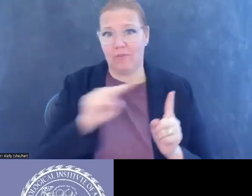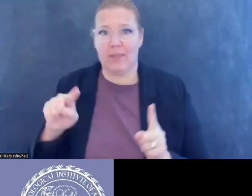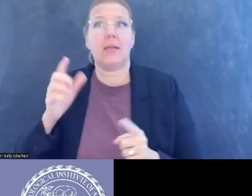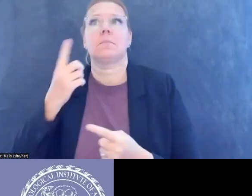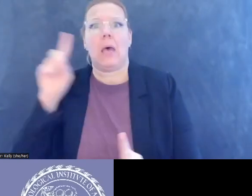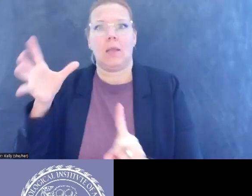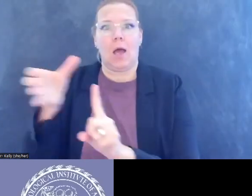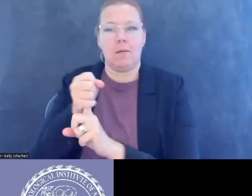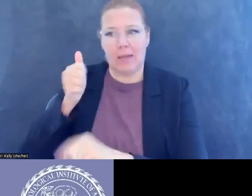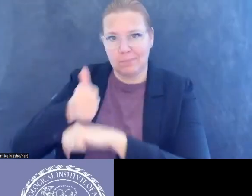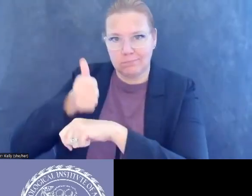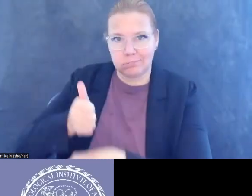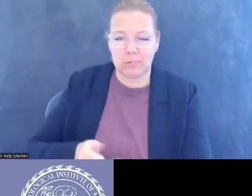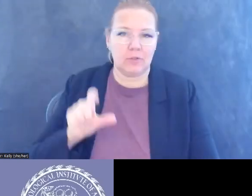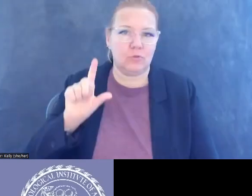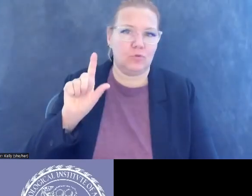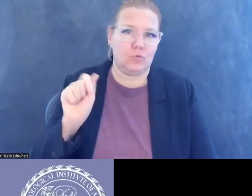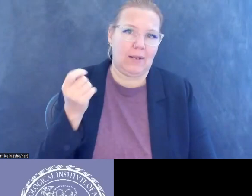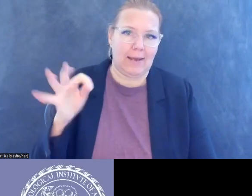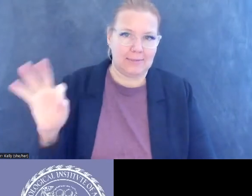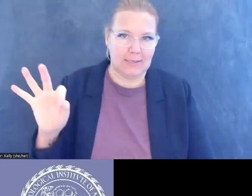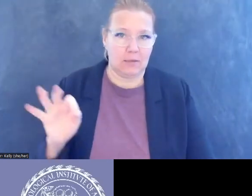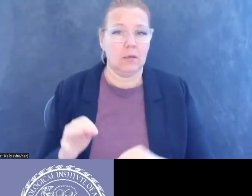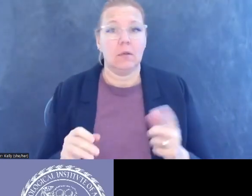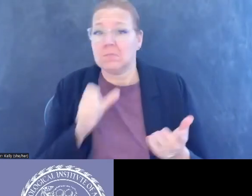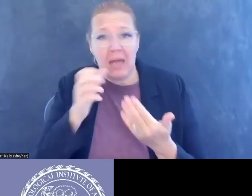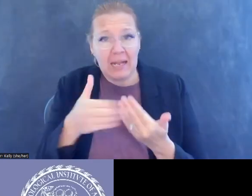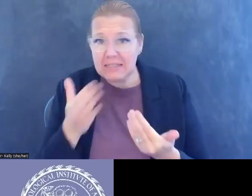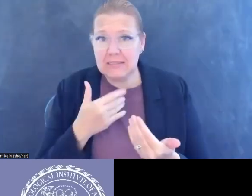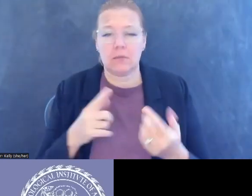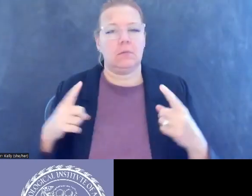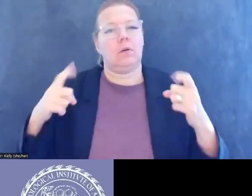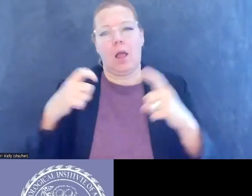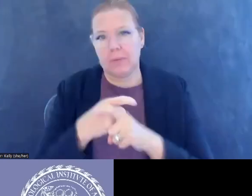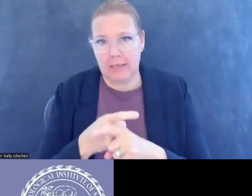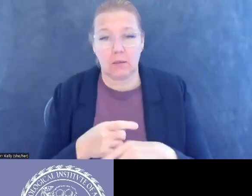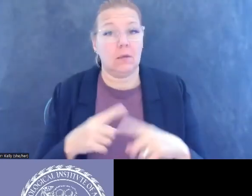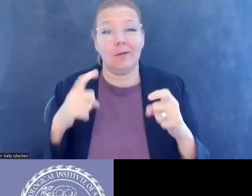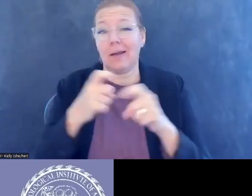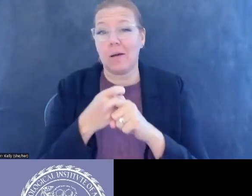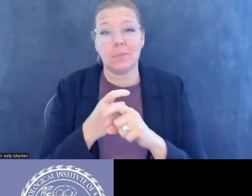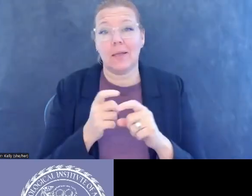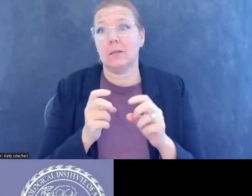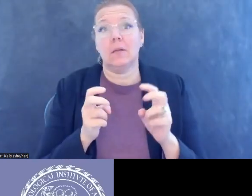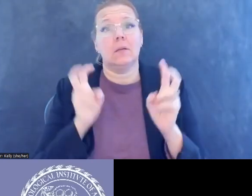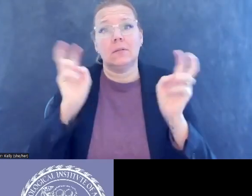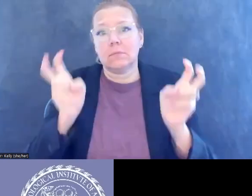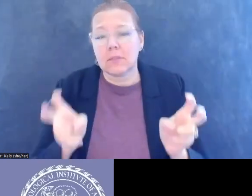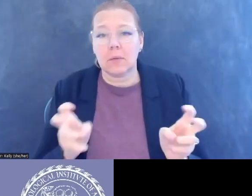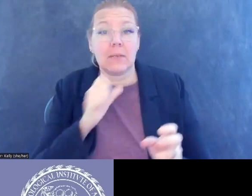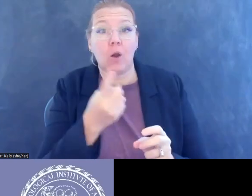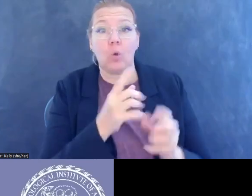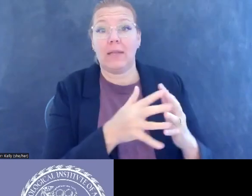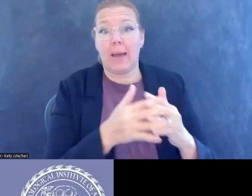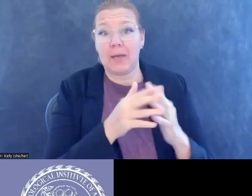difficult, complicated cases to bring. They involve not only complex issues of American law, they also involve